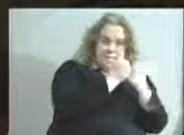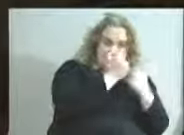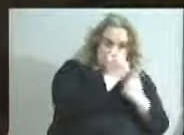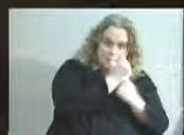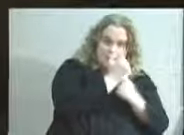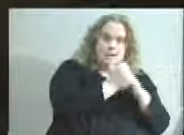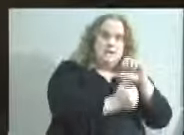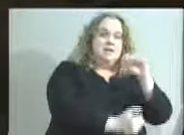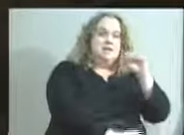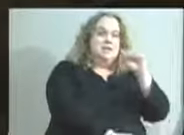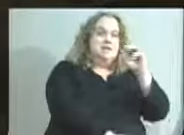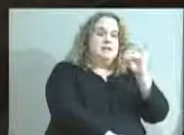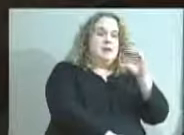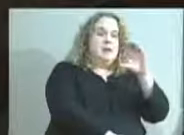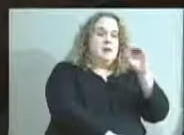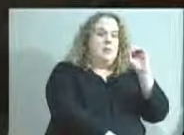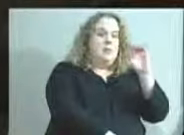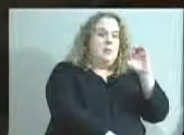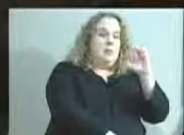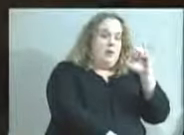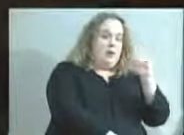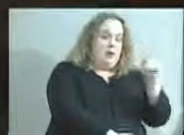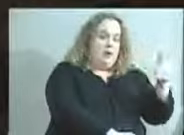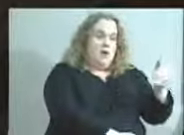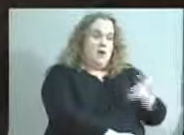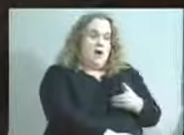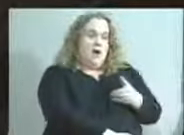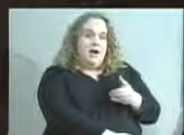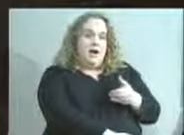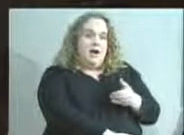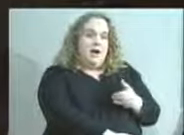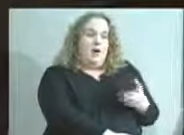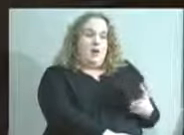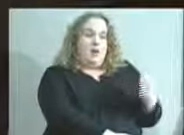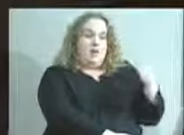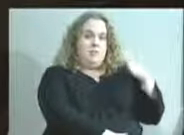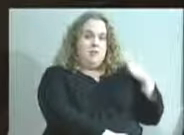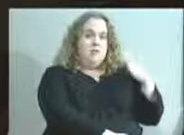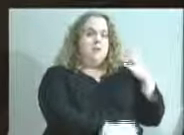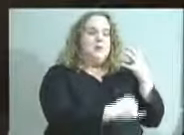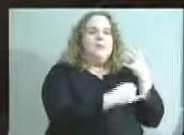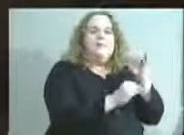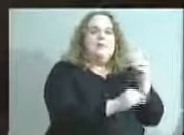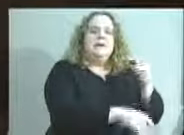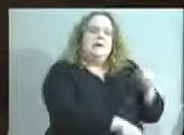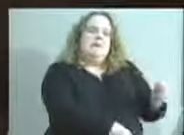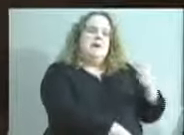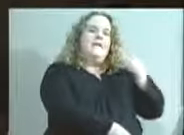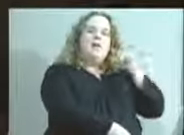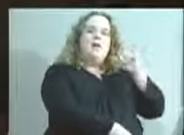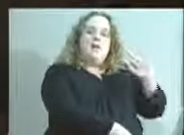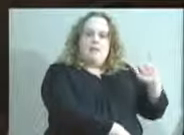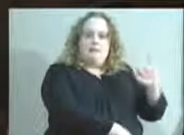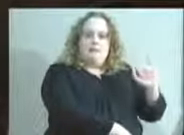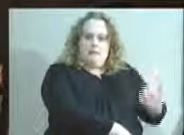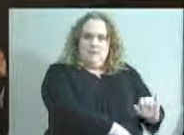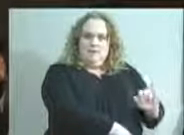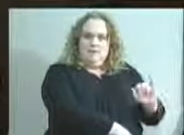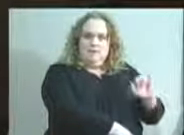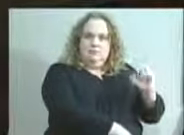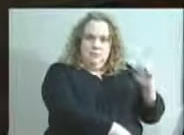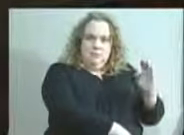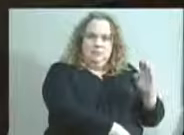Sam Corbett was hired as our executive director. We have independently funded that position and are